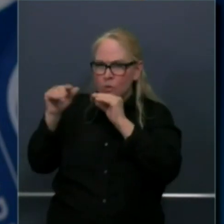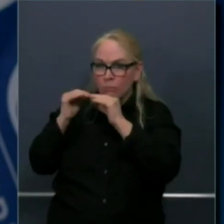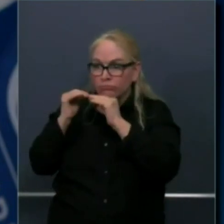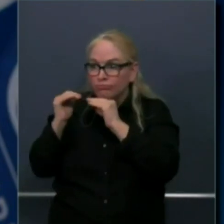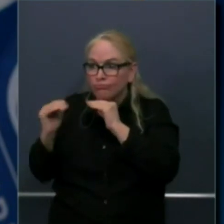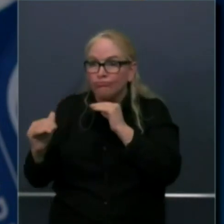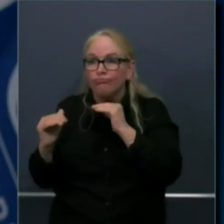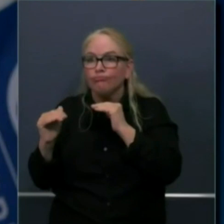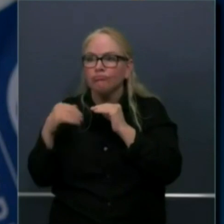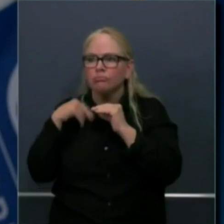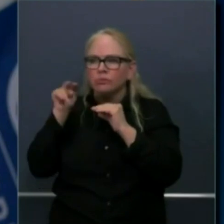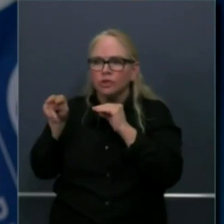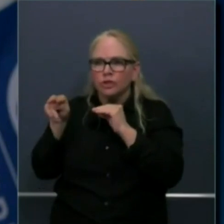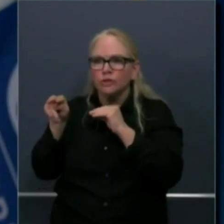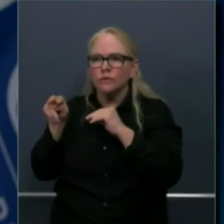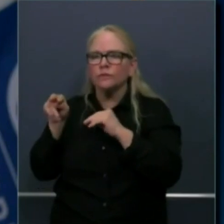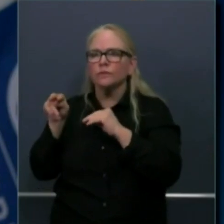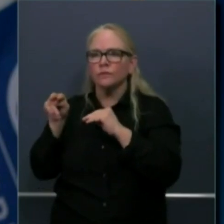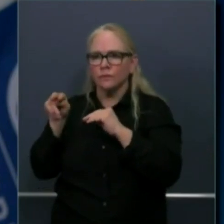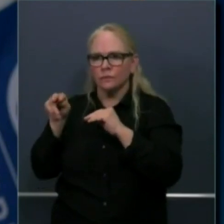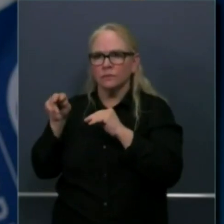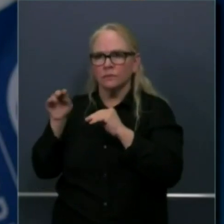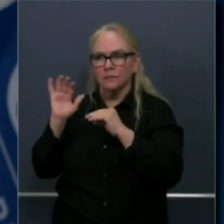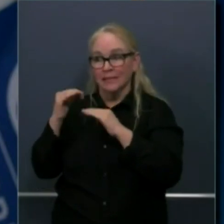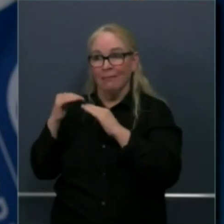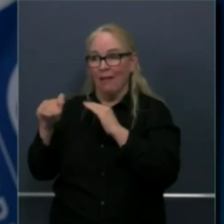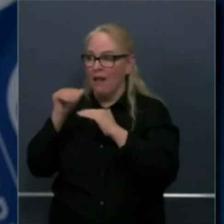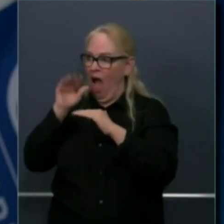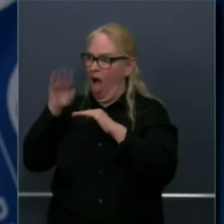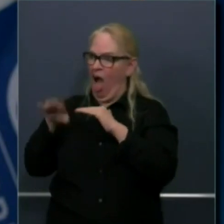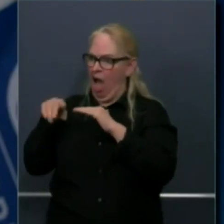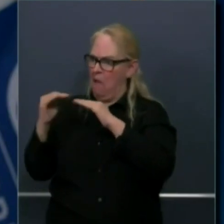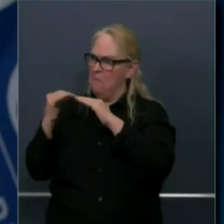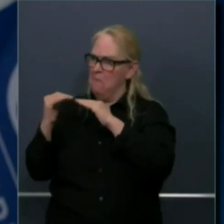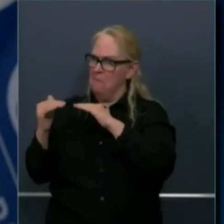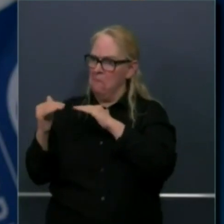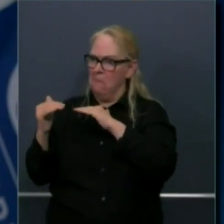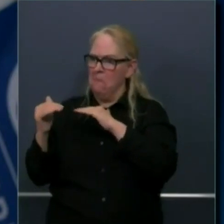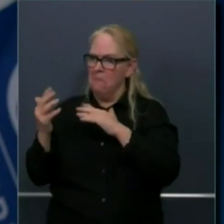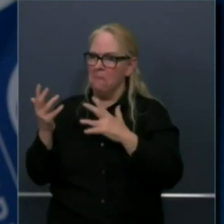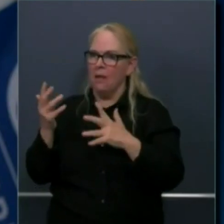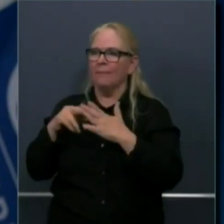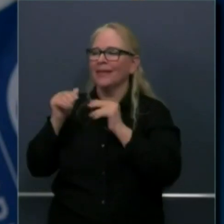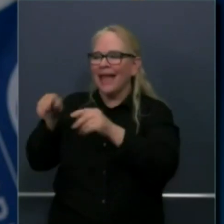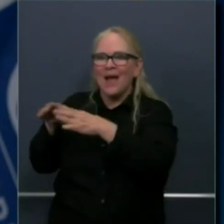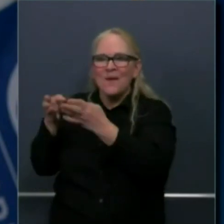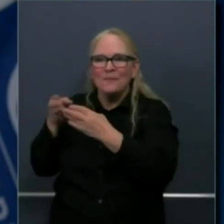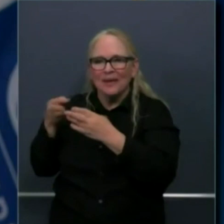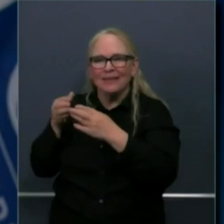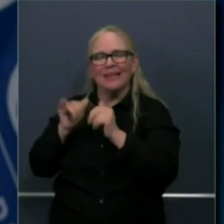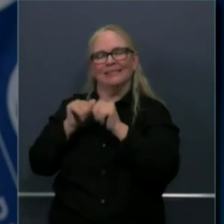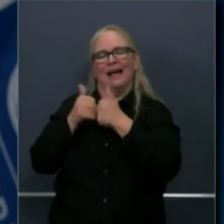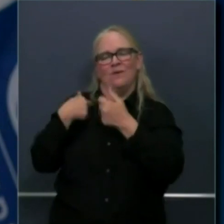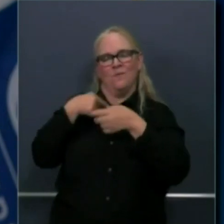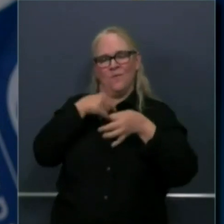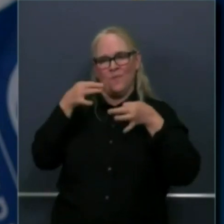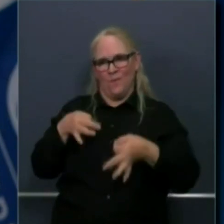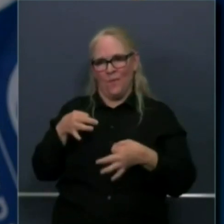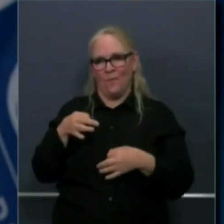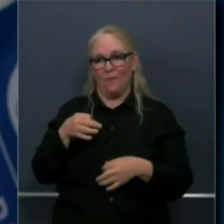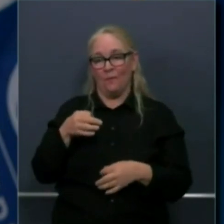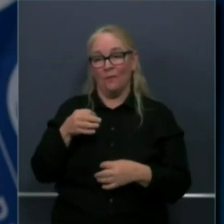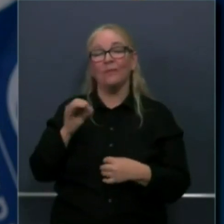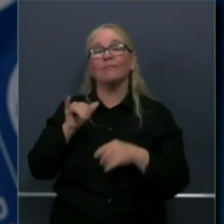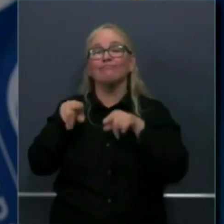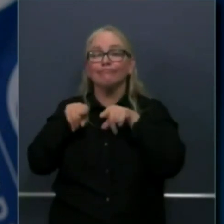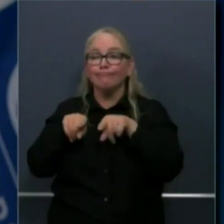And so we're continuing very thoughtfully and methodically through opening additional sectors. Concurrent with that, we have put in place this process